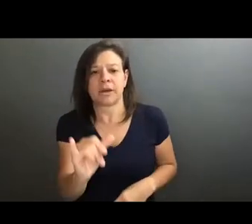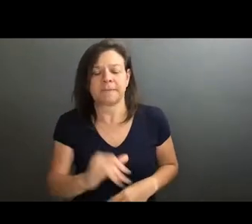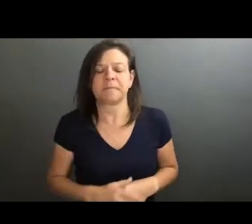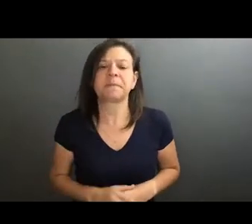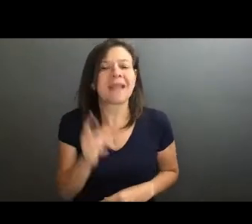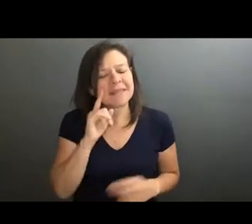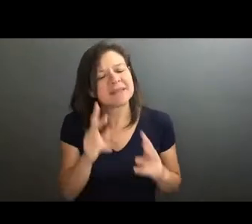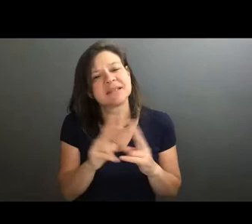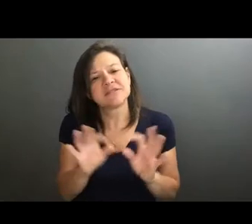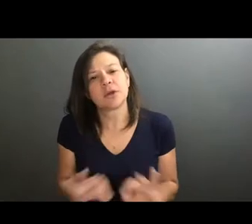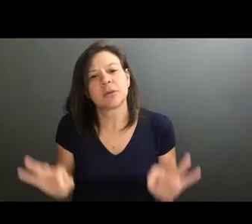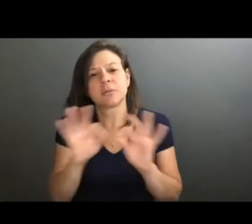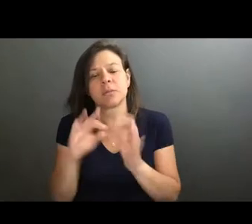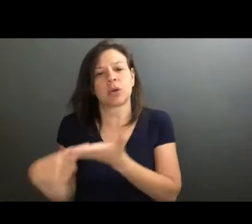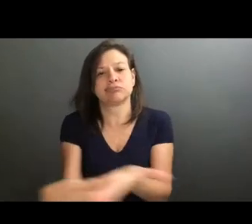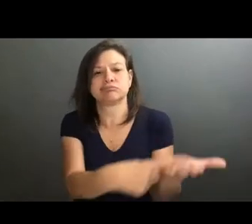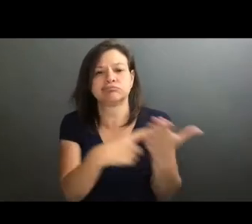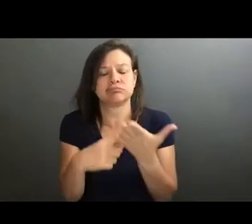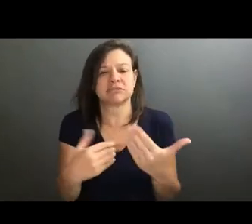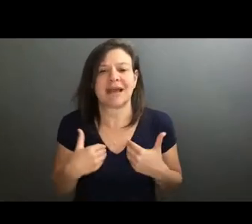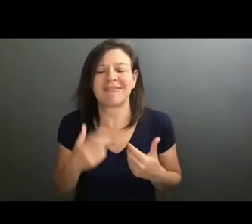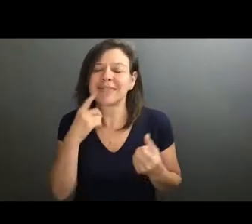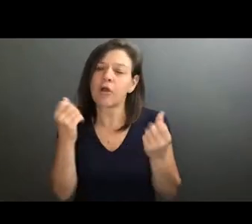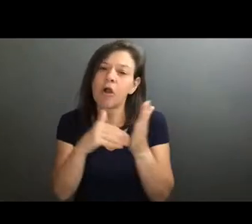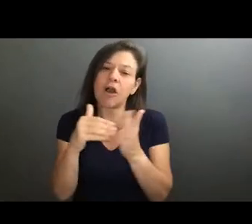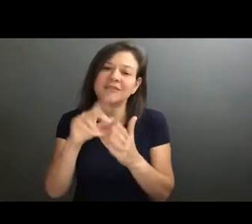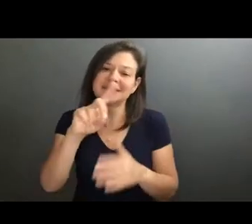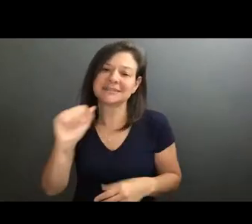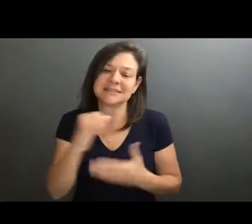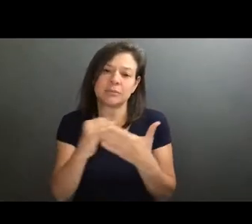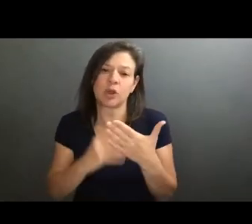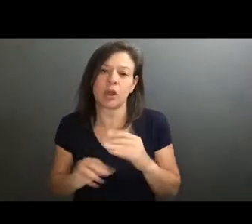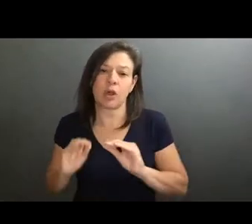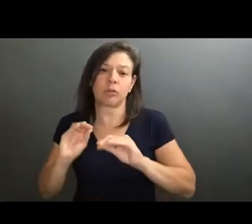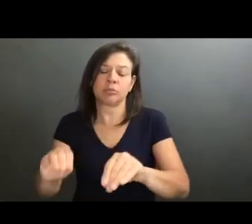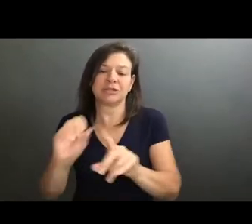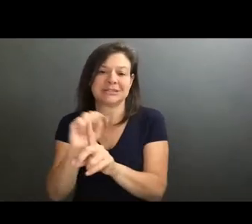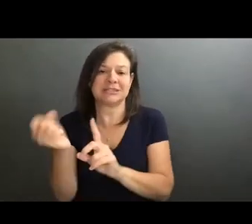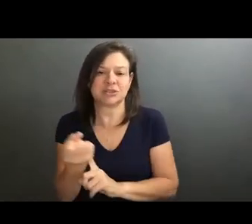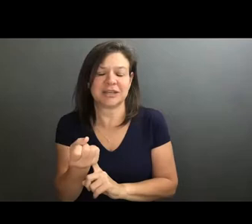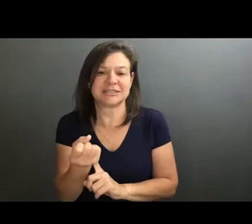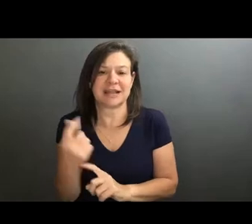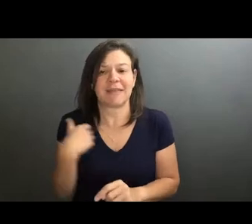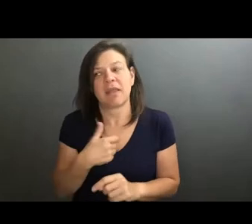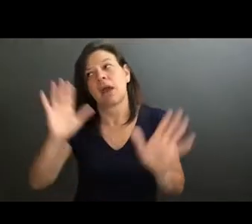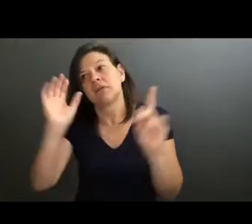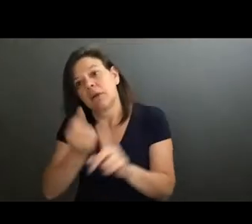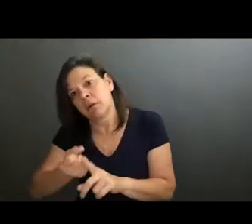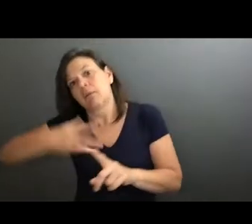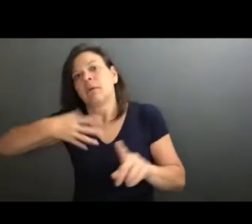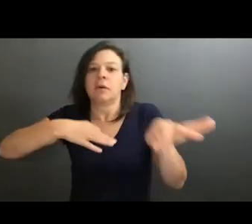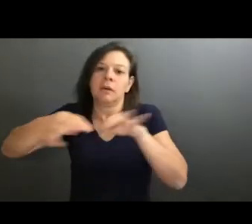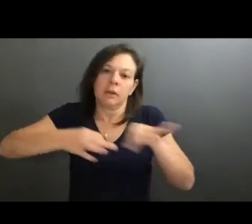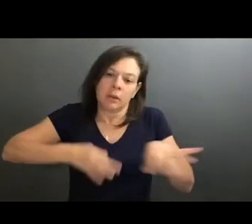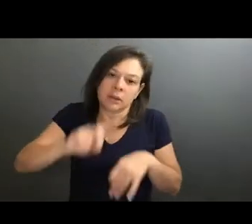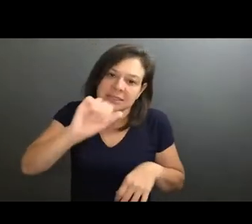important conversation to have too, because I feel like so many times disabled artists are put in these situations where then they have to like explain disability or they can't even talk about the word.